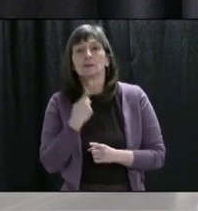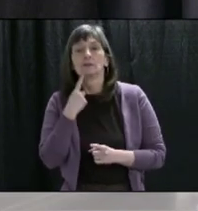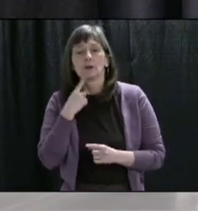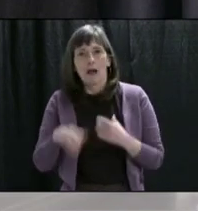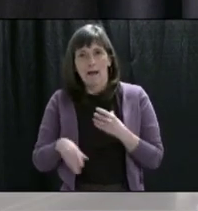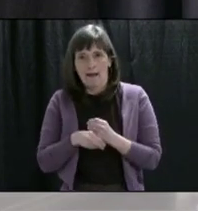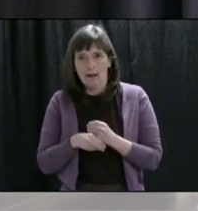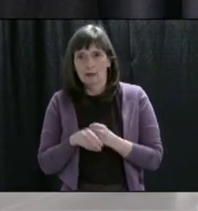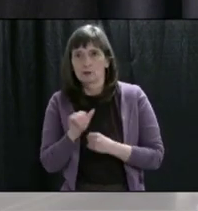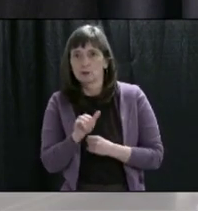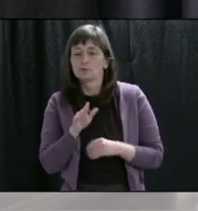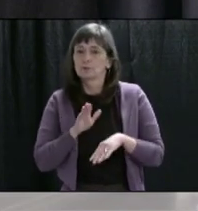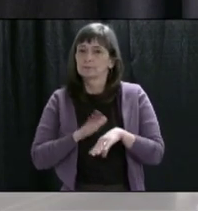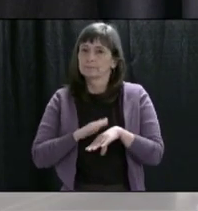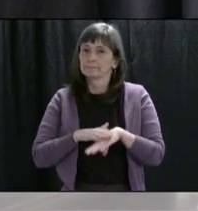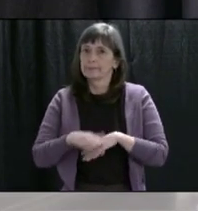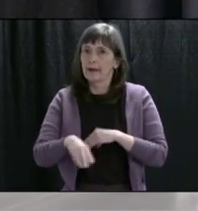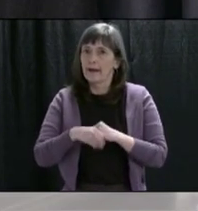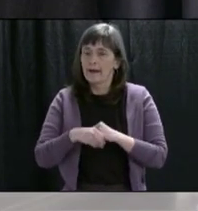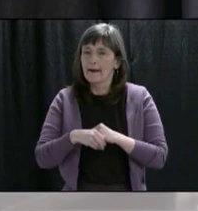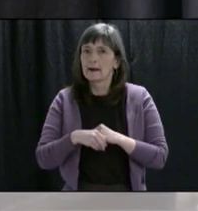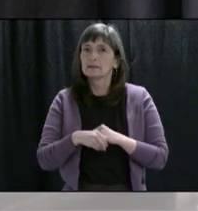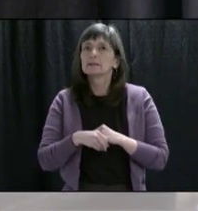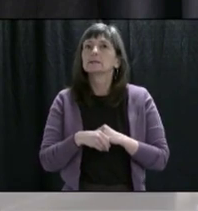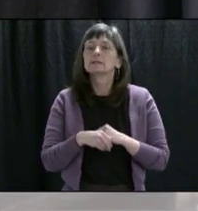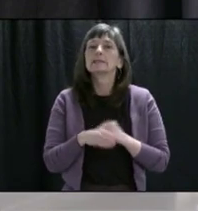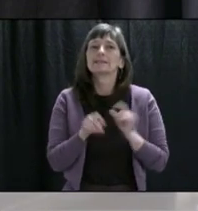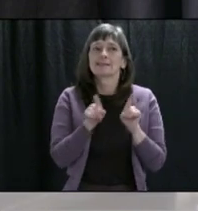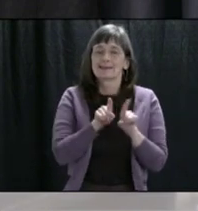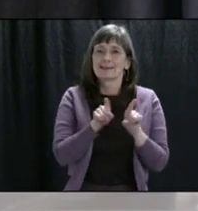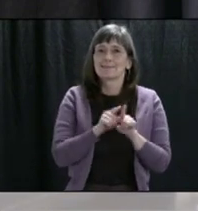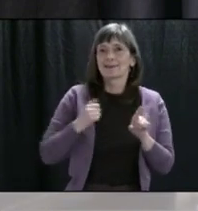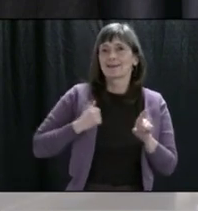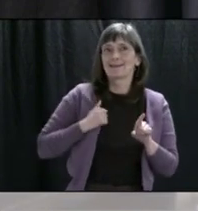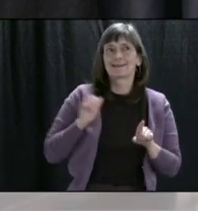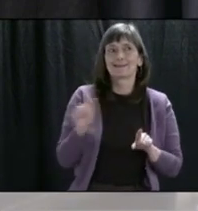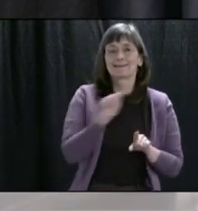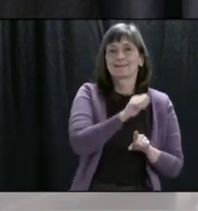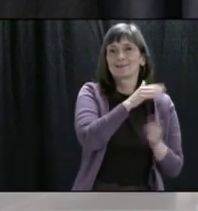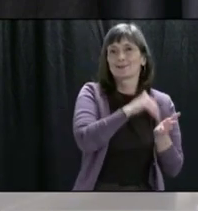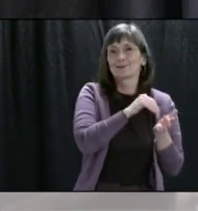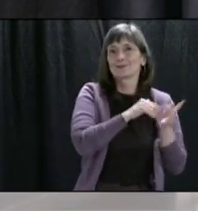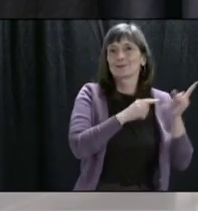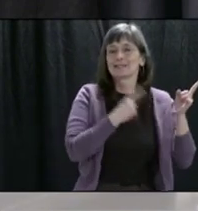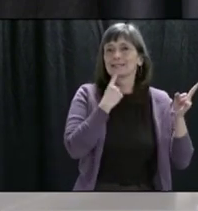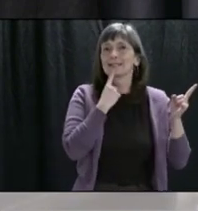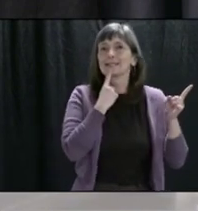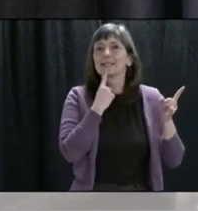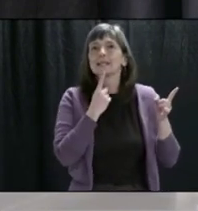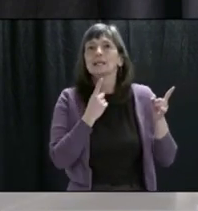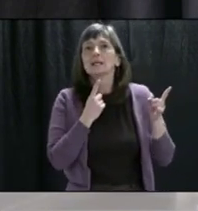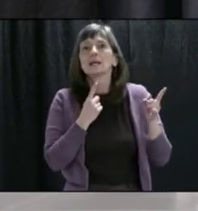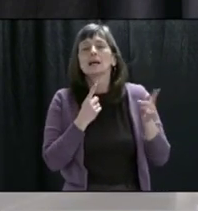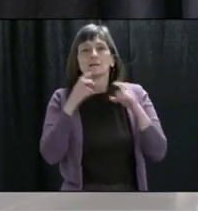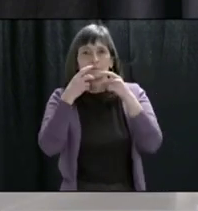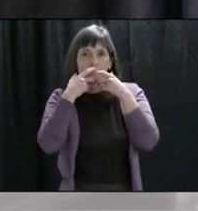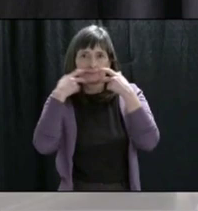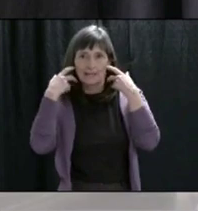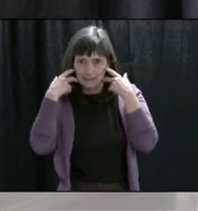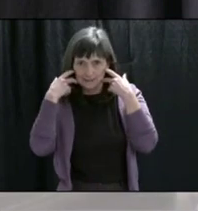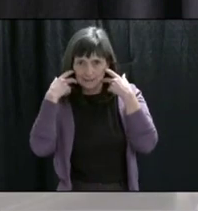with advice begun by Dr. Tam nationally about the use of non-surgical